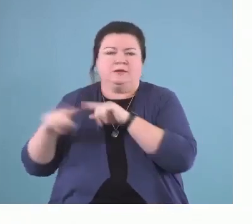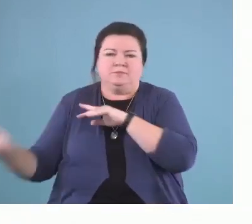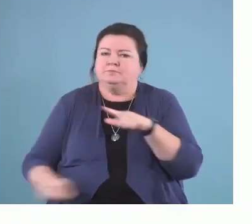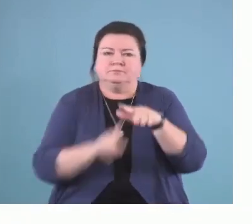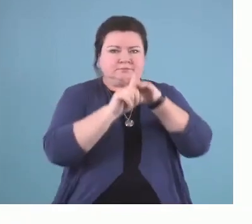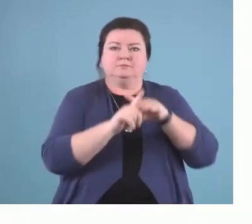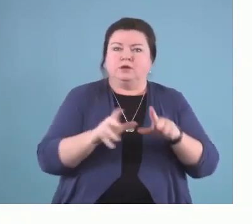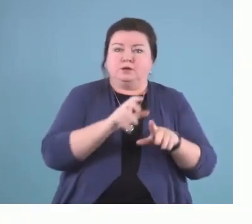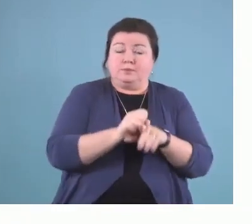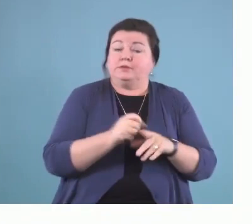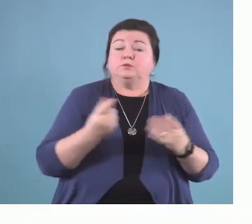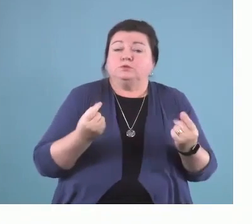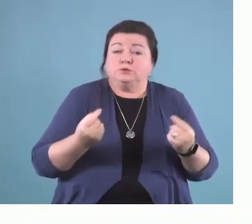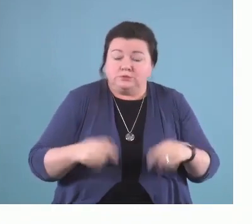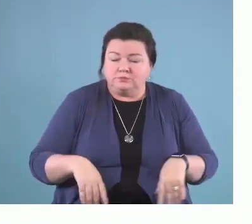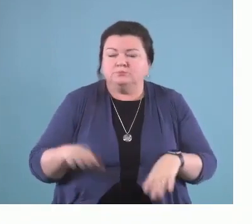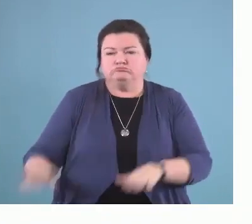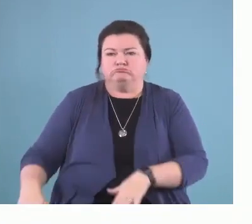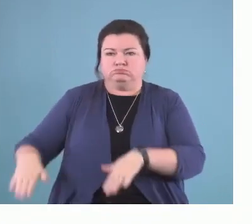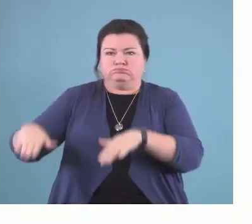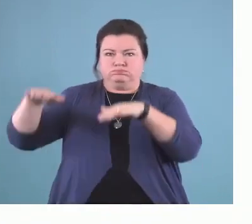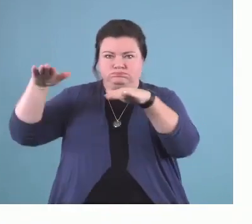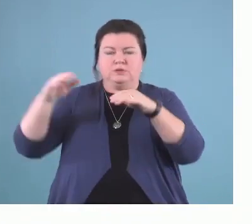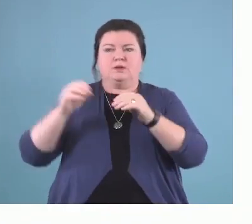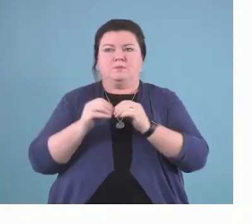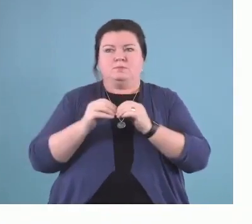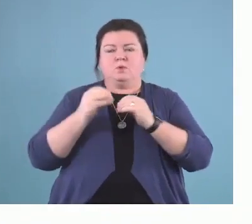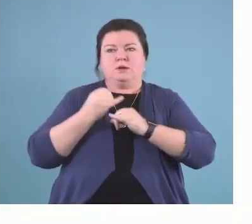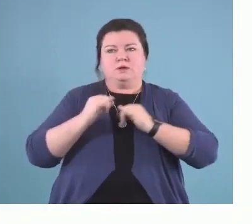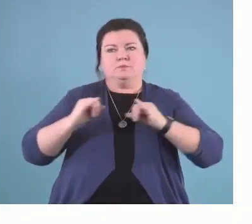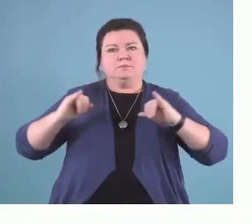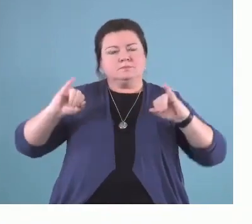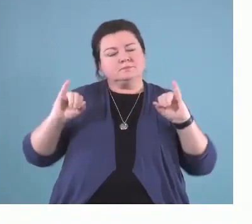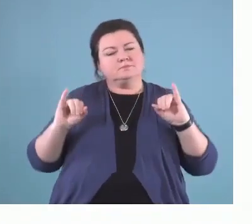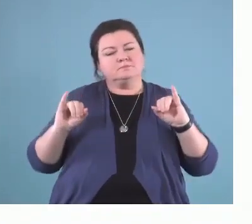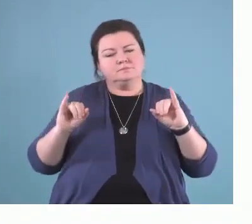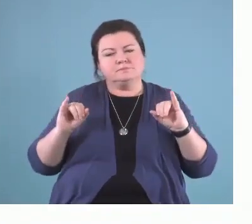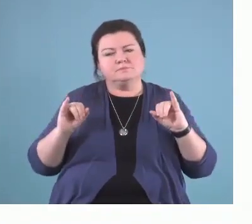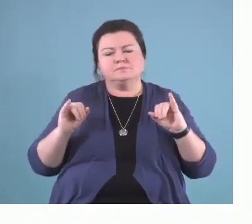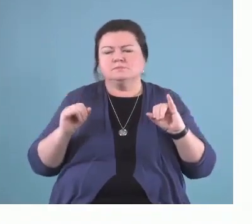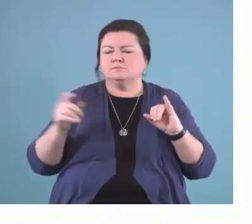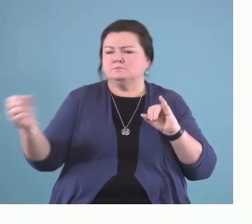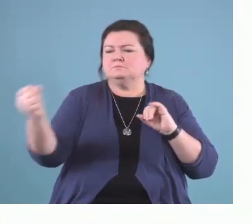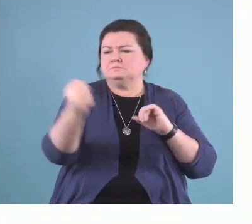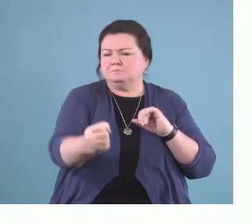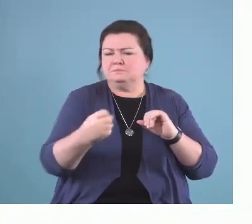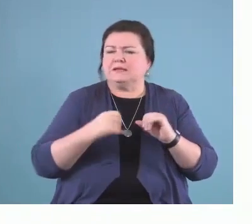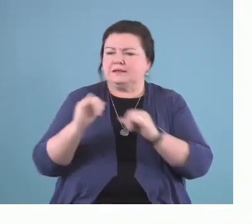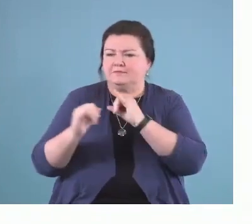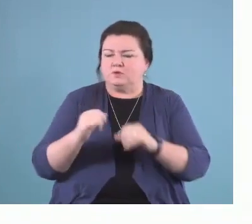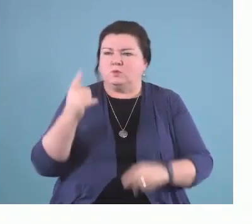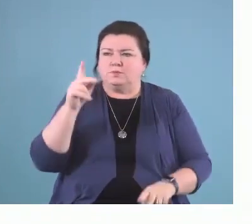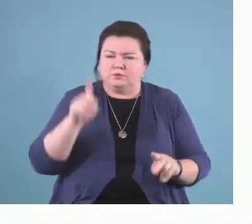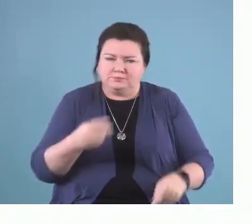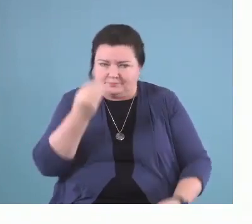And as they grew up and became more autonomous, one young person said in our interviews, I am more